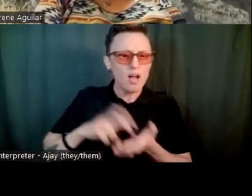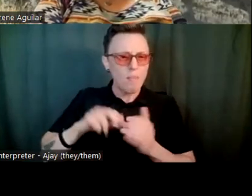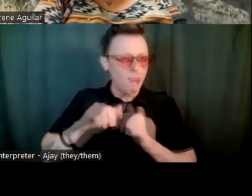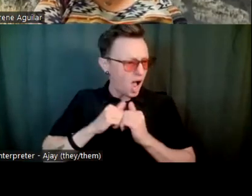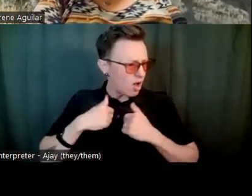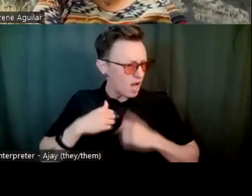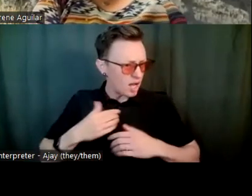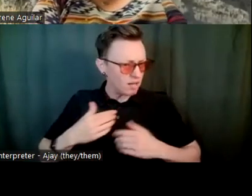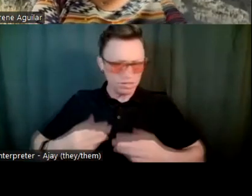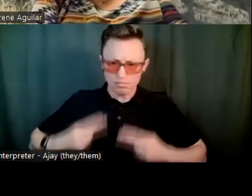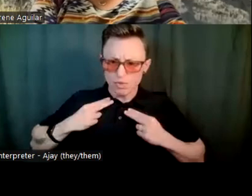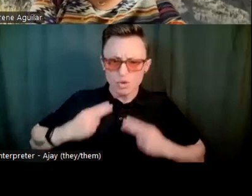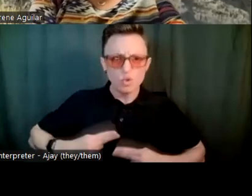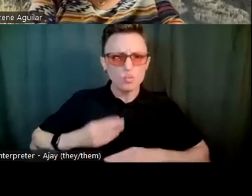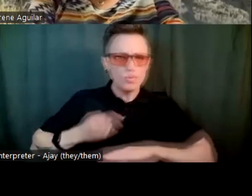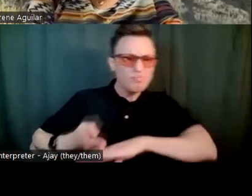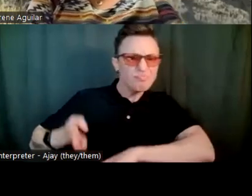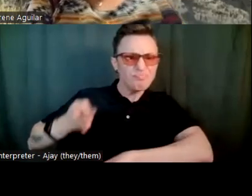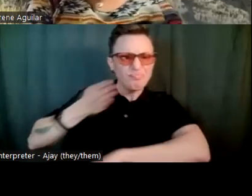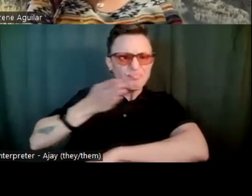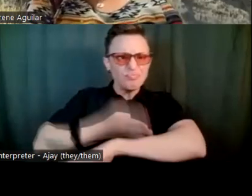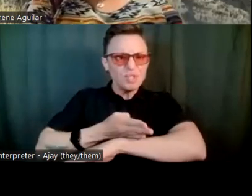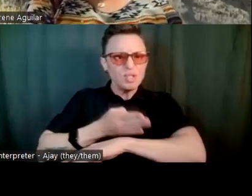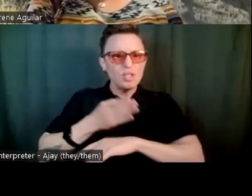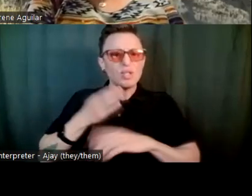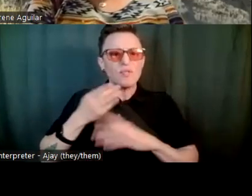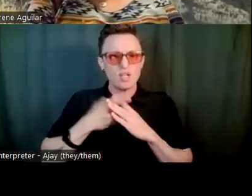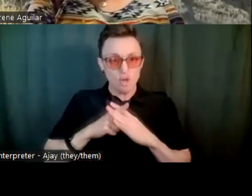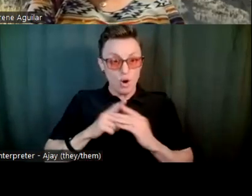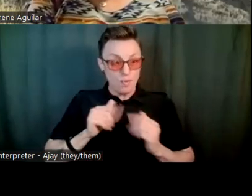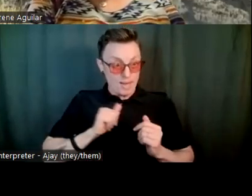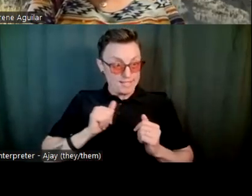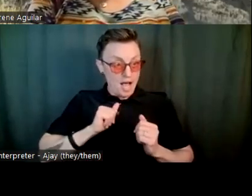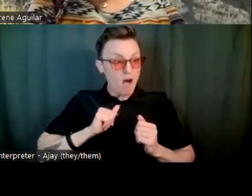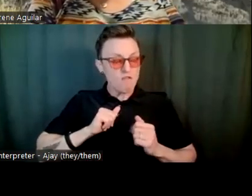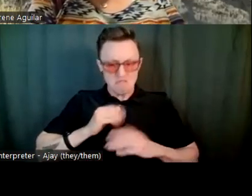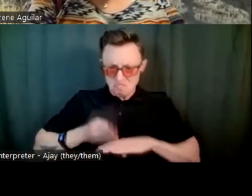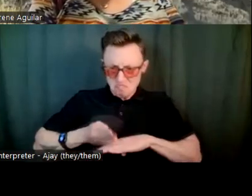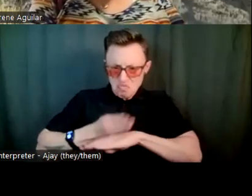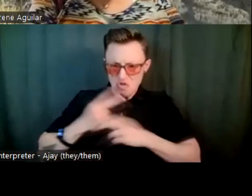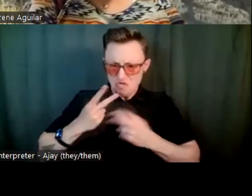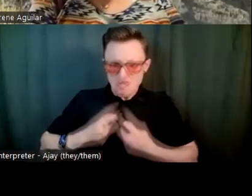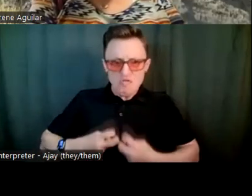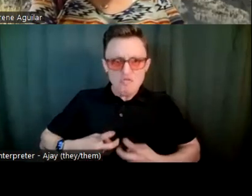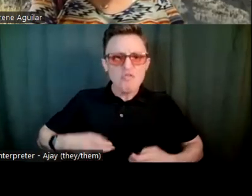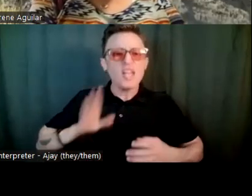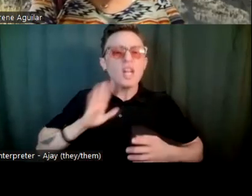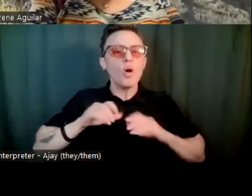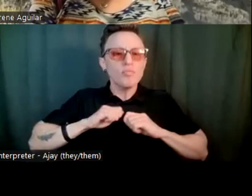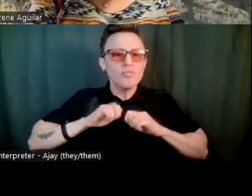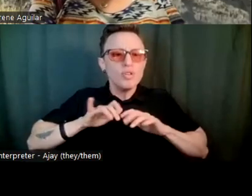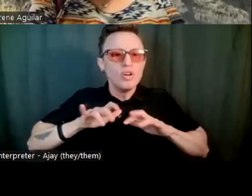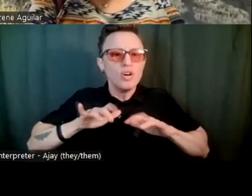always start with self, and then I think by doing that, it rubs off on other people and all of the groups that I work with.